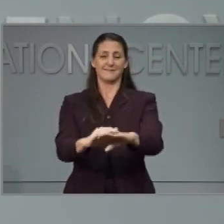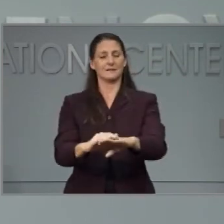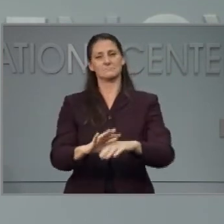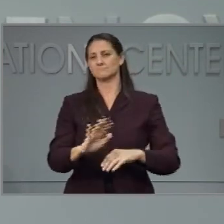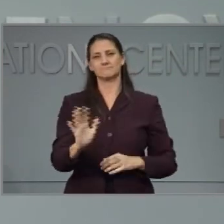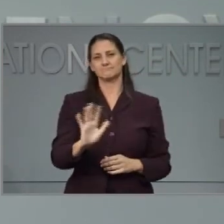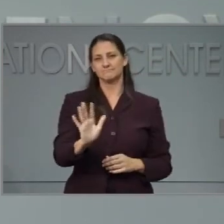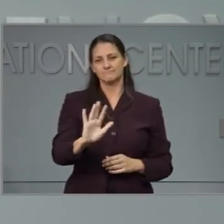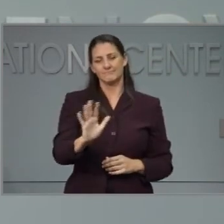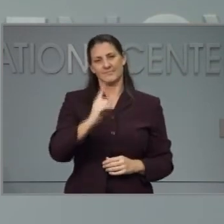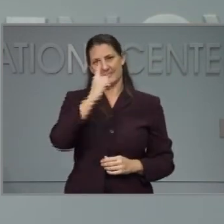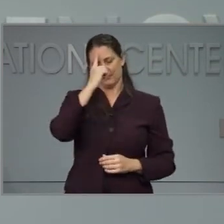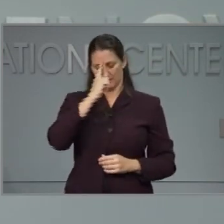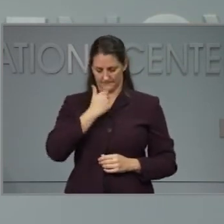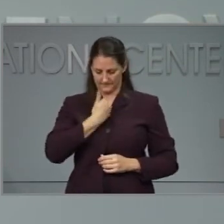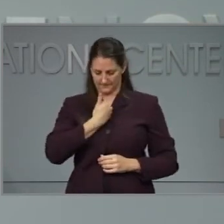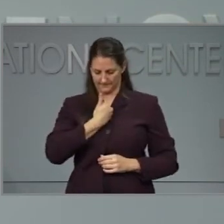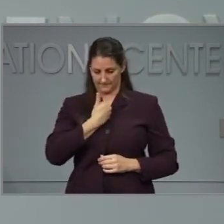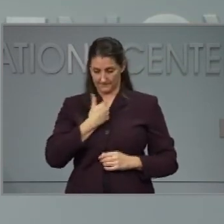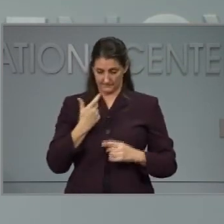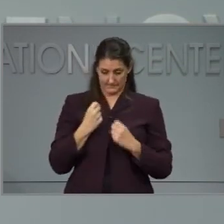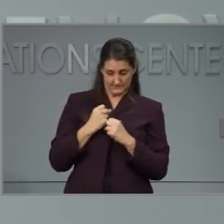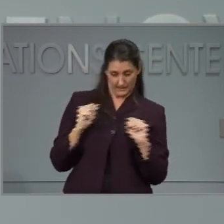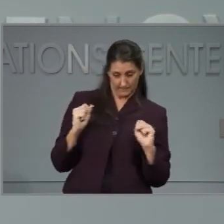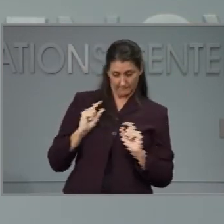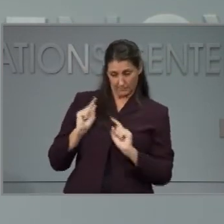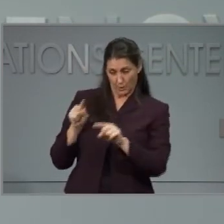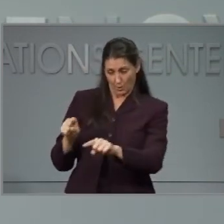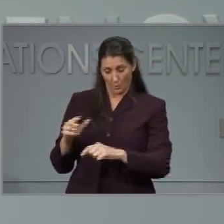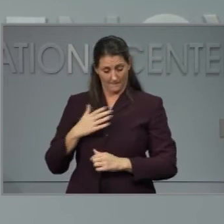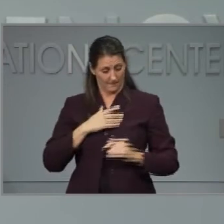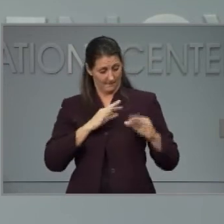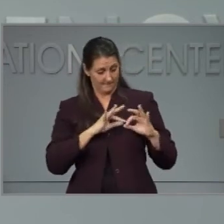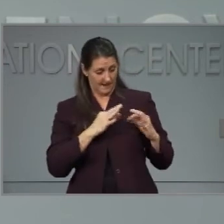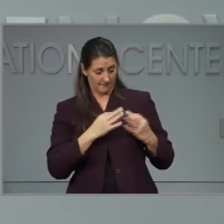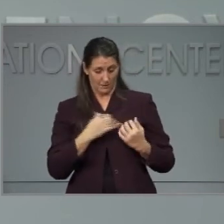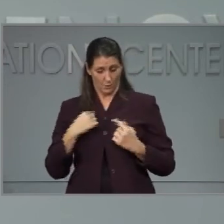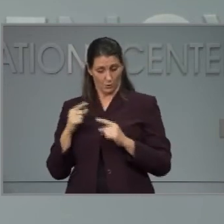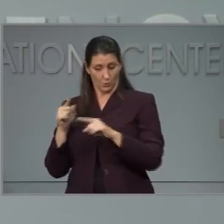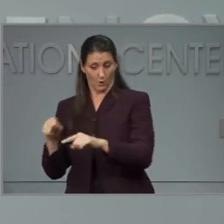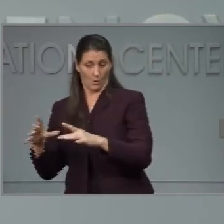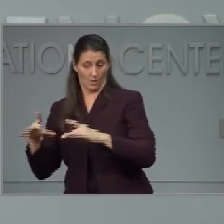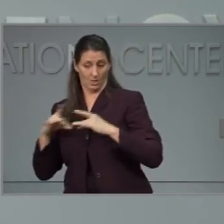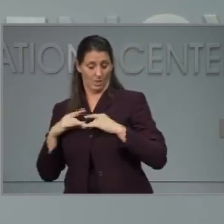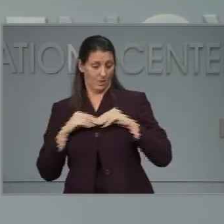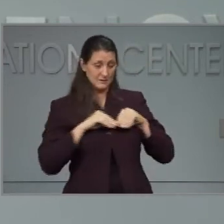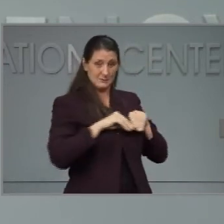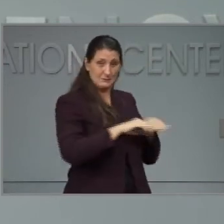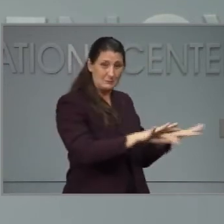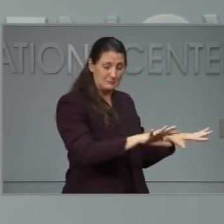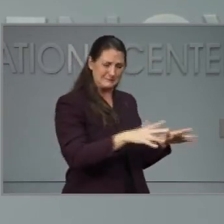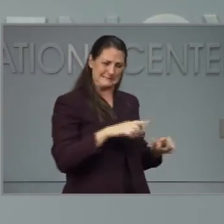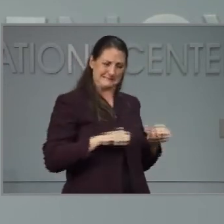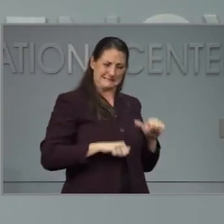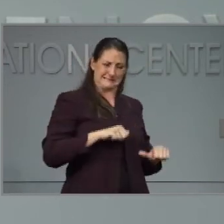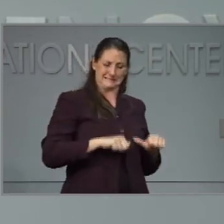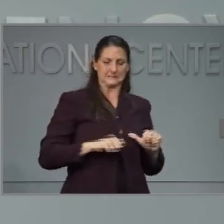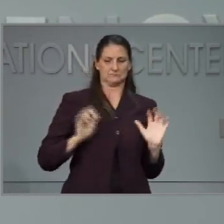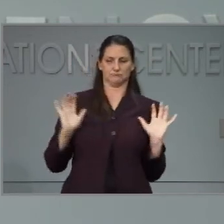their own personal health risk, their family's risk in terms of how they're making decisions about what to participate in. Thanks.